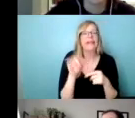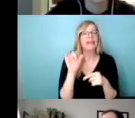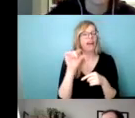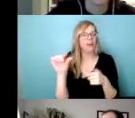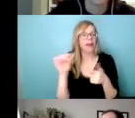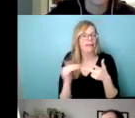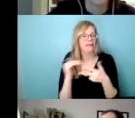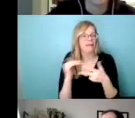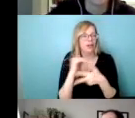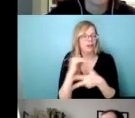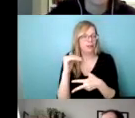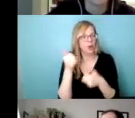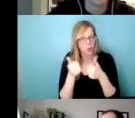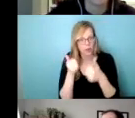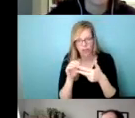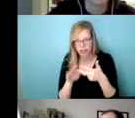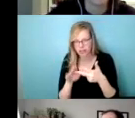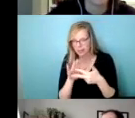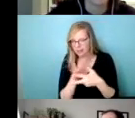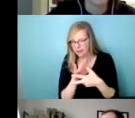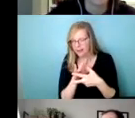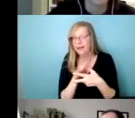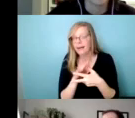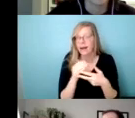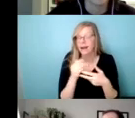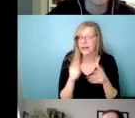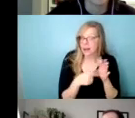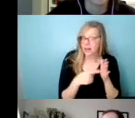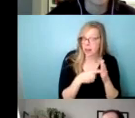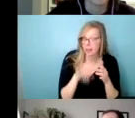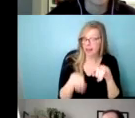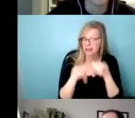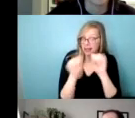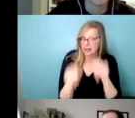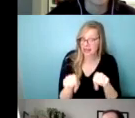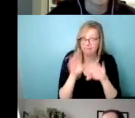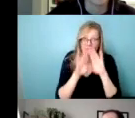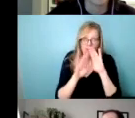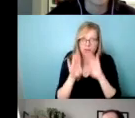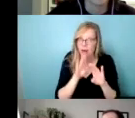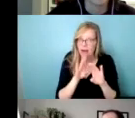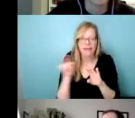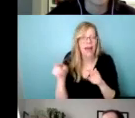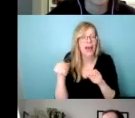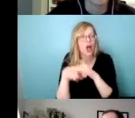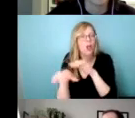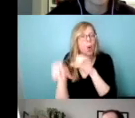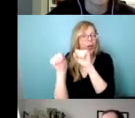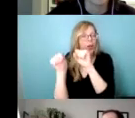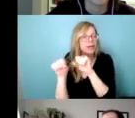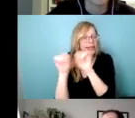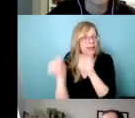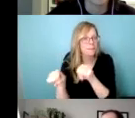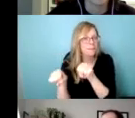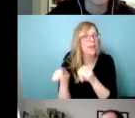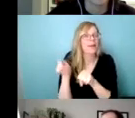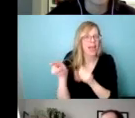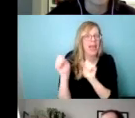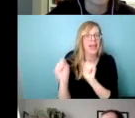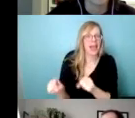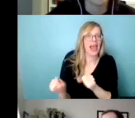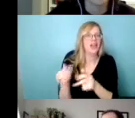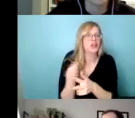essential question, acknowledging that it can also be really frustrating that the colonial system means that governments can pass off certain things, but it's,